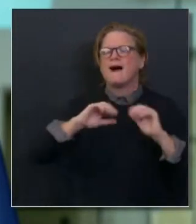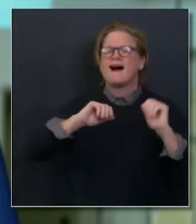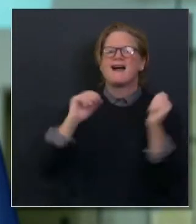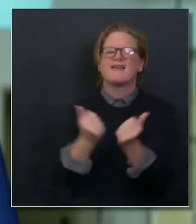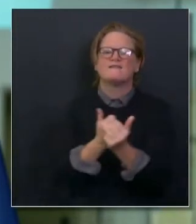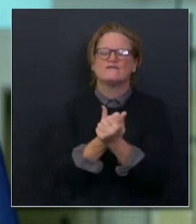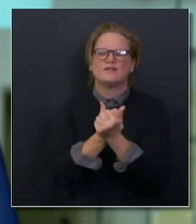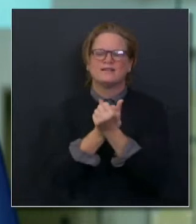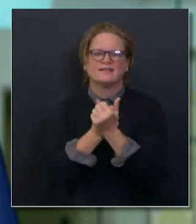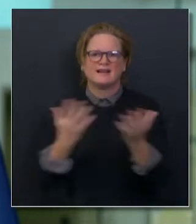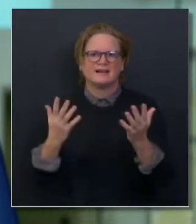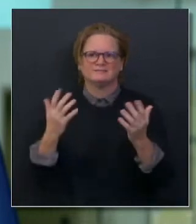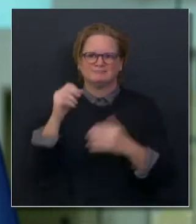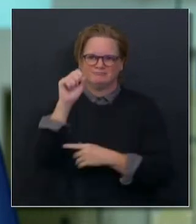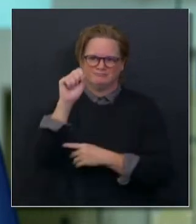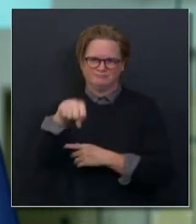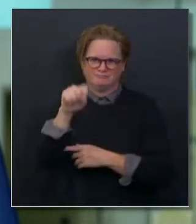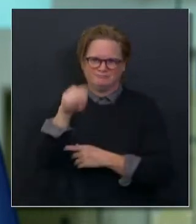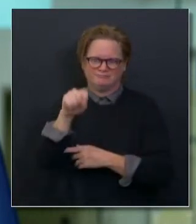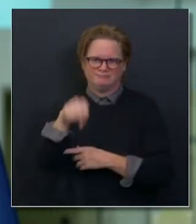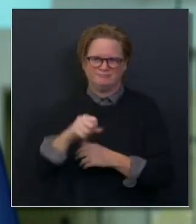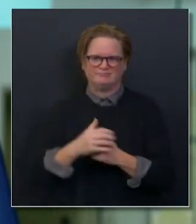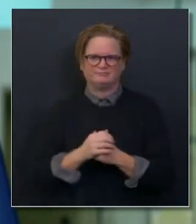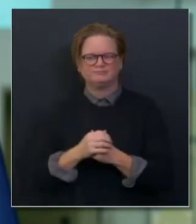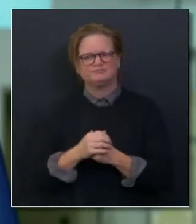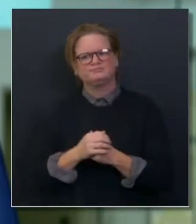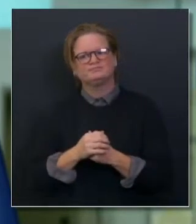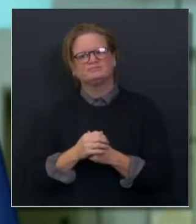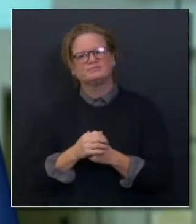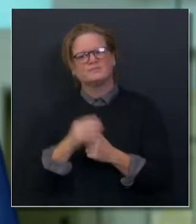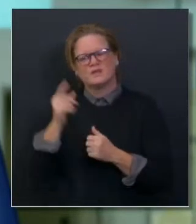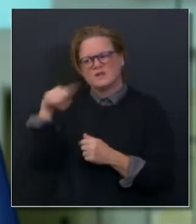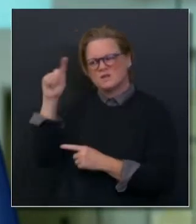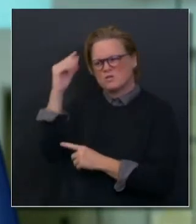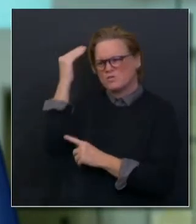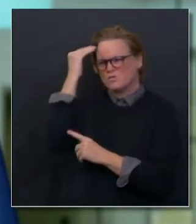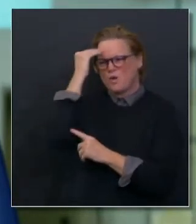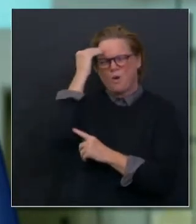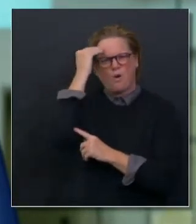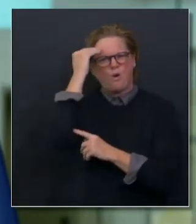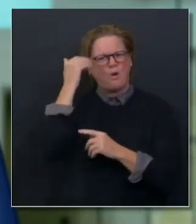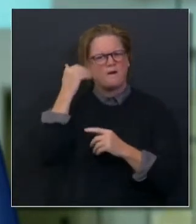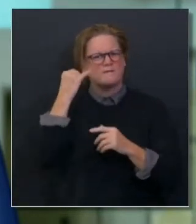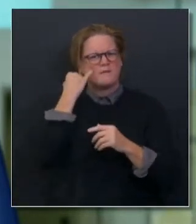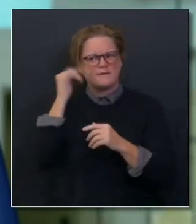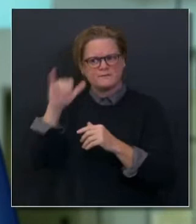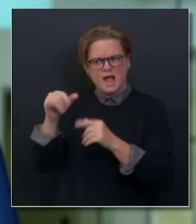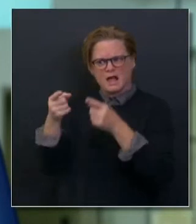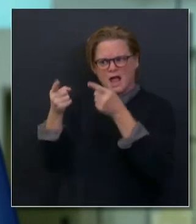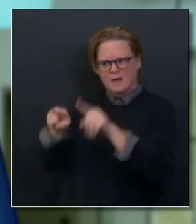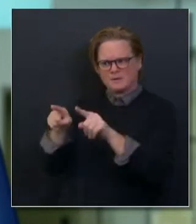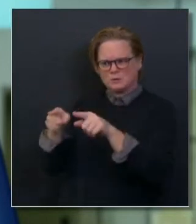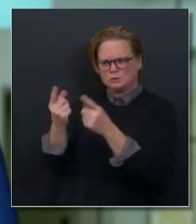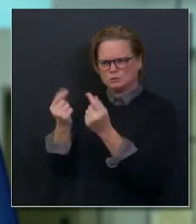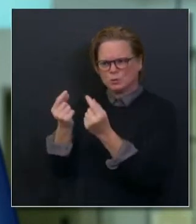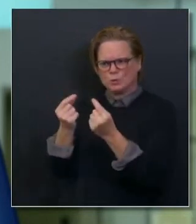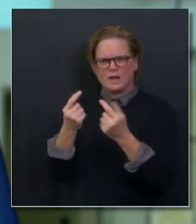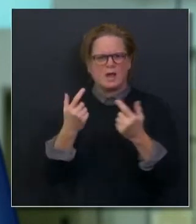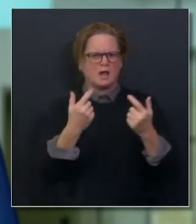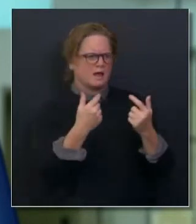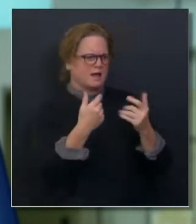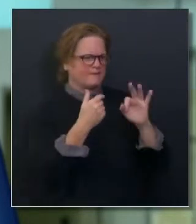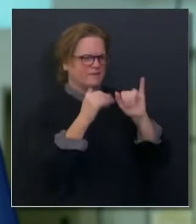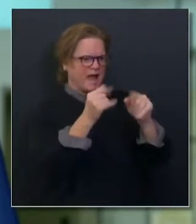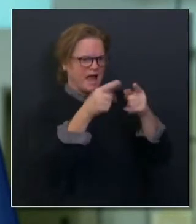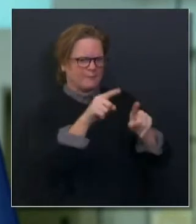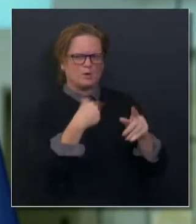actualized. Many of them are in the planning phases. Many are also being considered in addition, all of it additive to some of